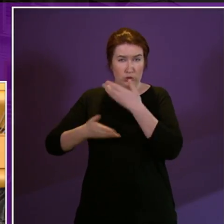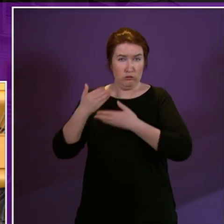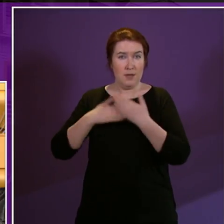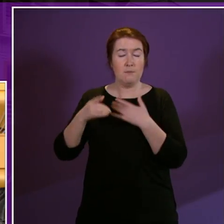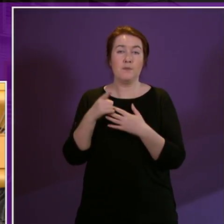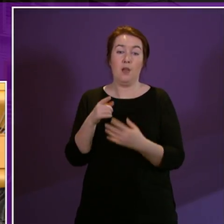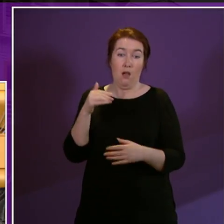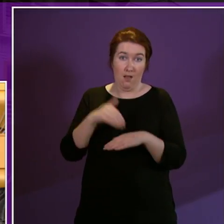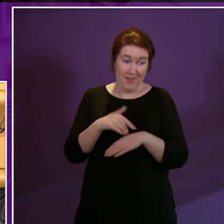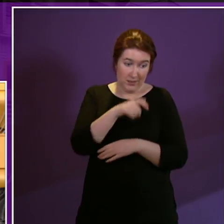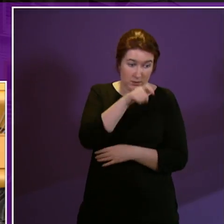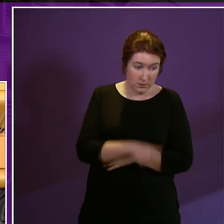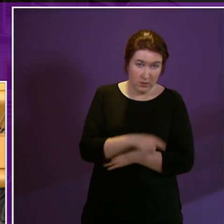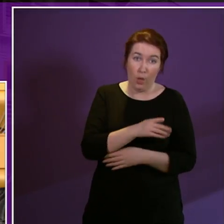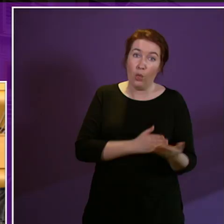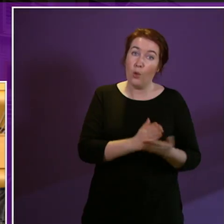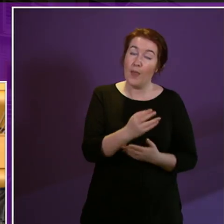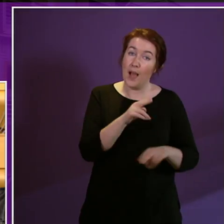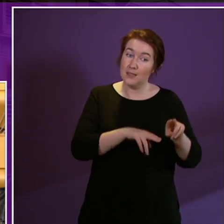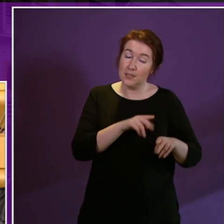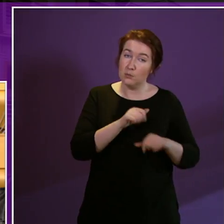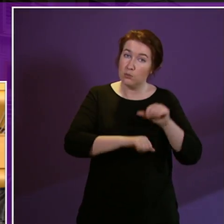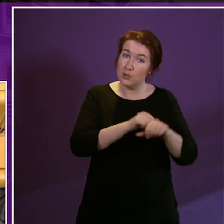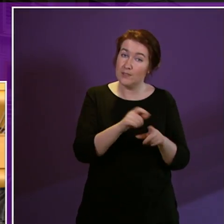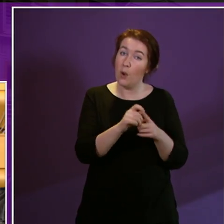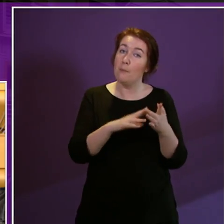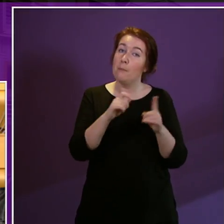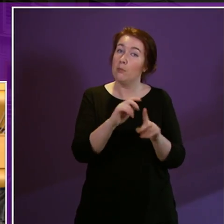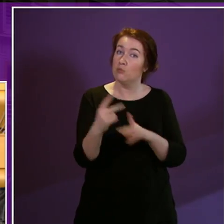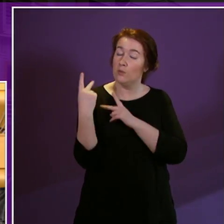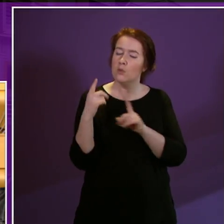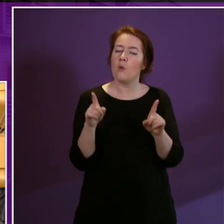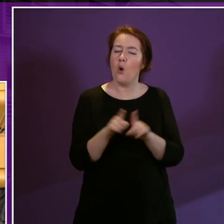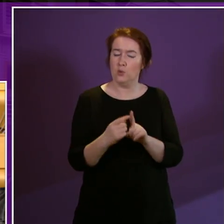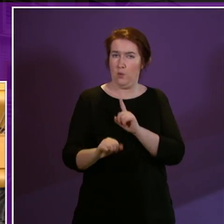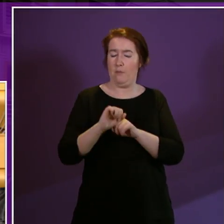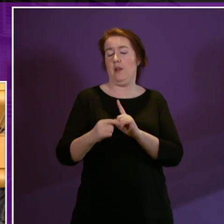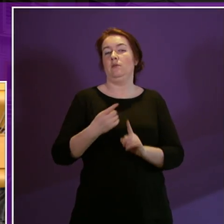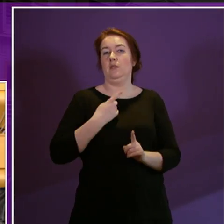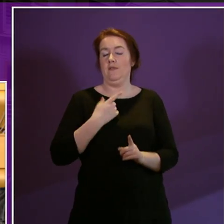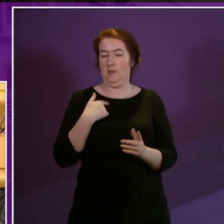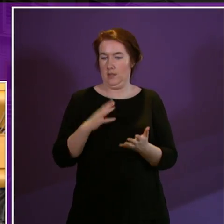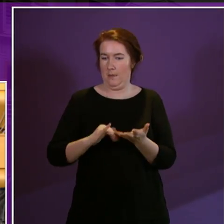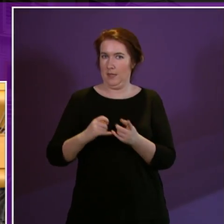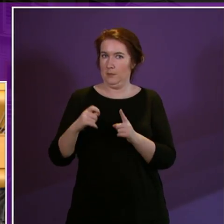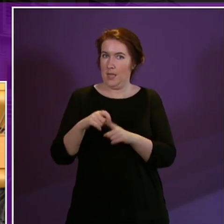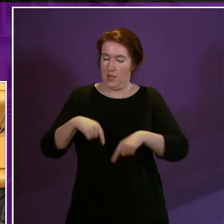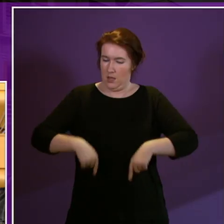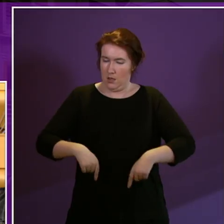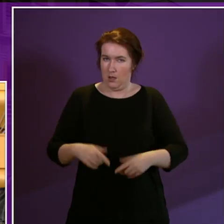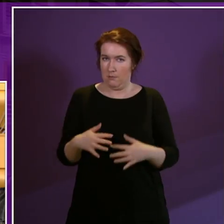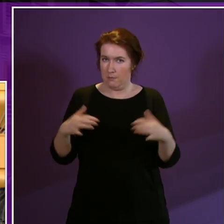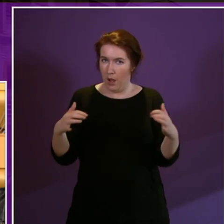on her constituent going through that assessment process but the impact it had on her as a Member of this Parliament in